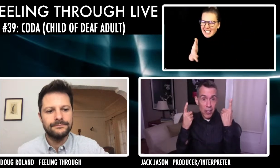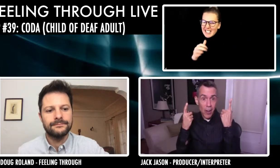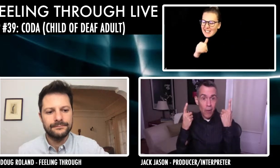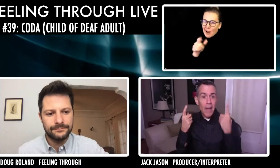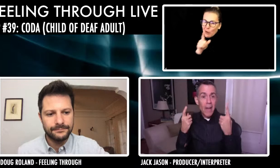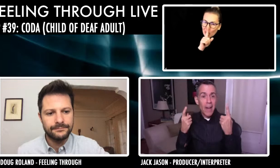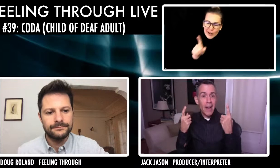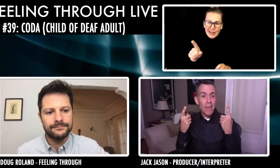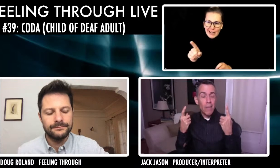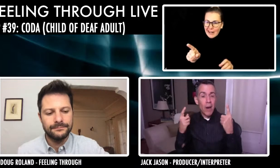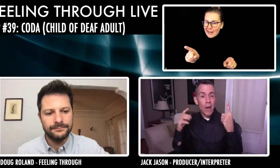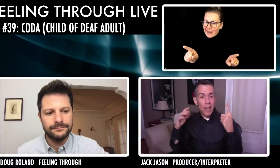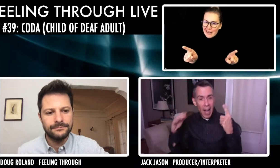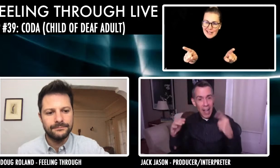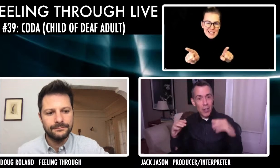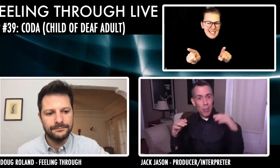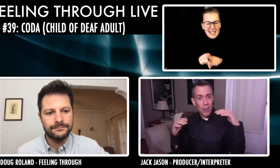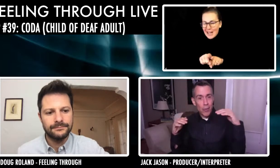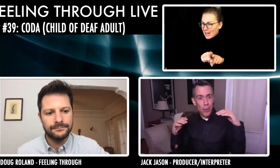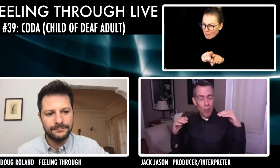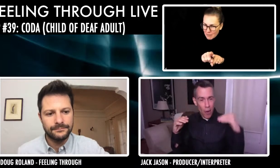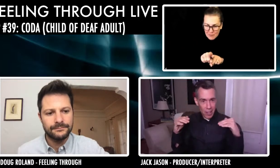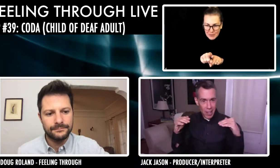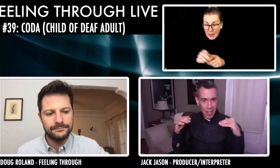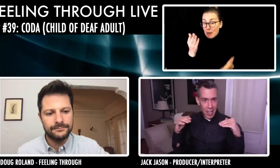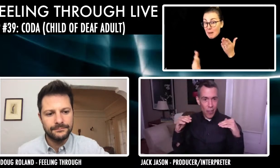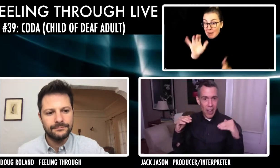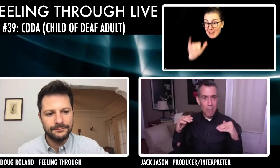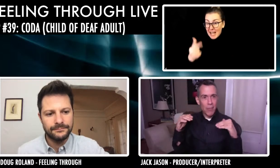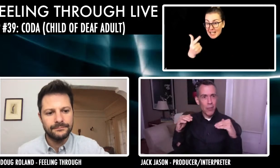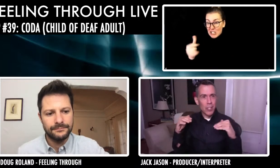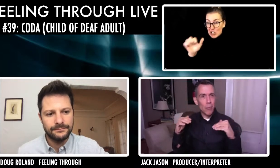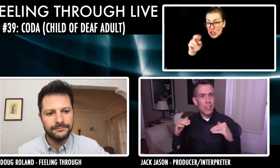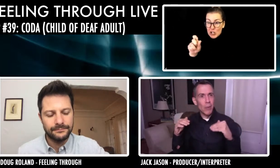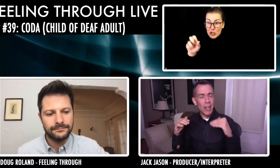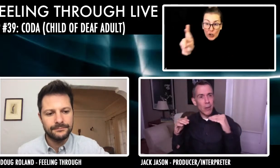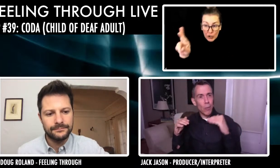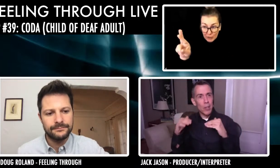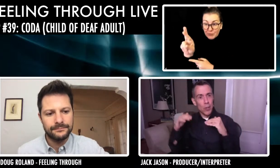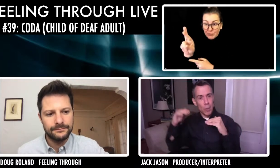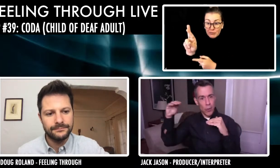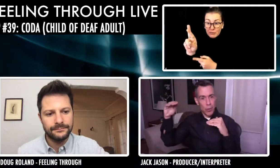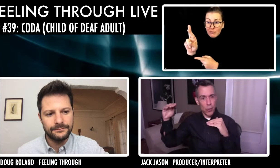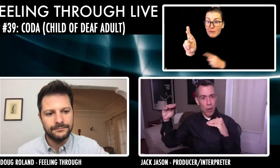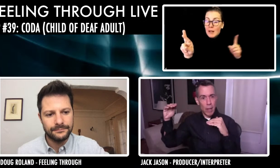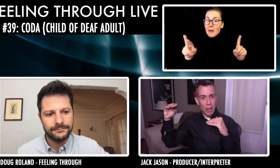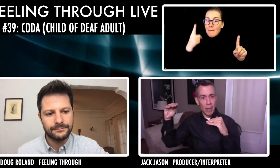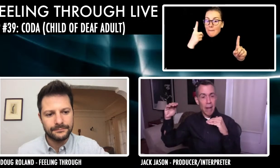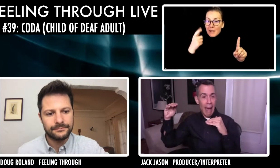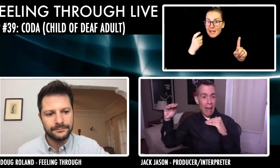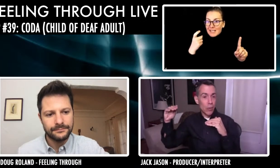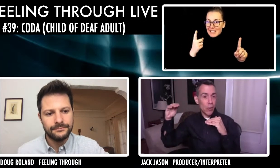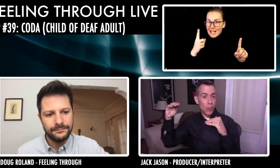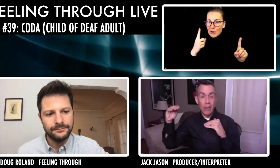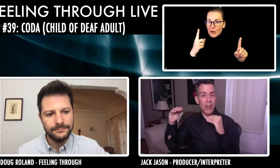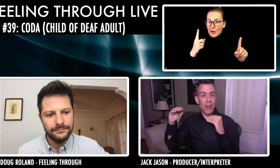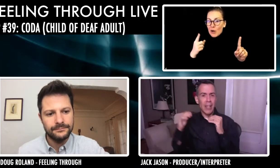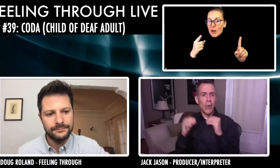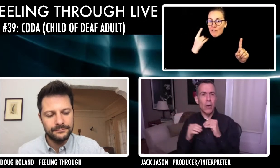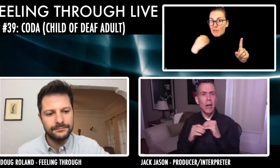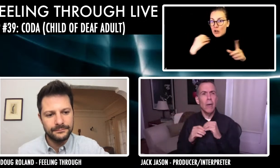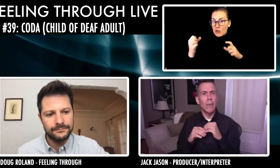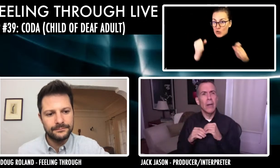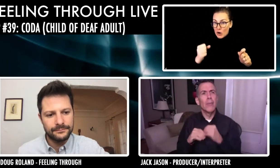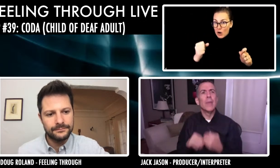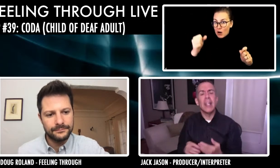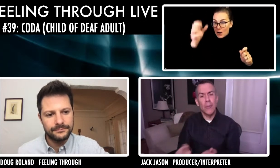gender. You know, a guy interpreting for Marley is fine. But for some reason, when I hear a woman interpreting for a strong male actor or whatever, I